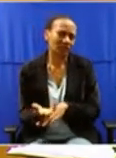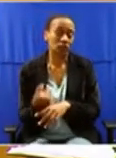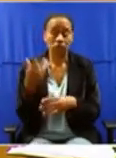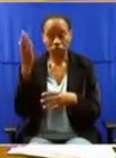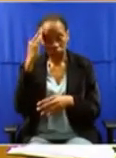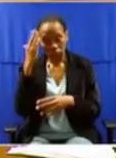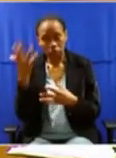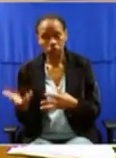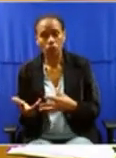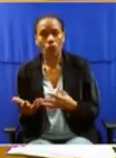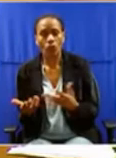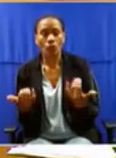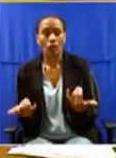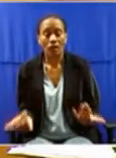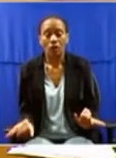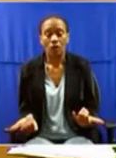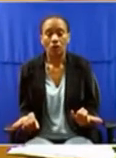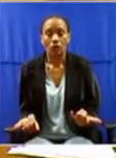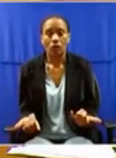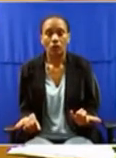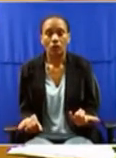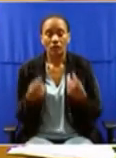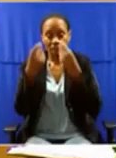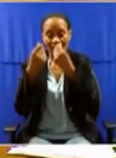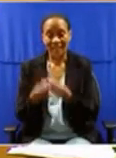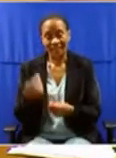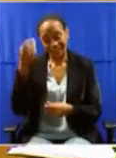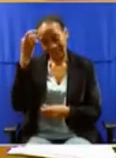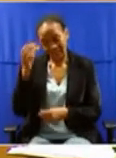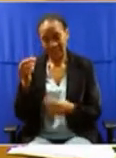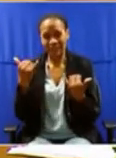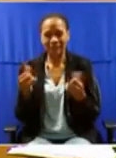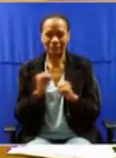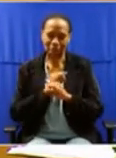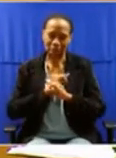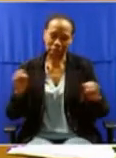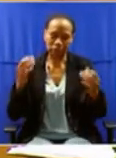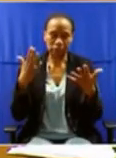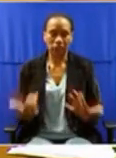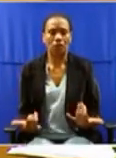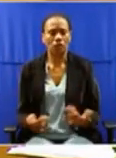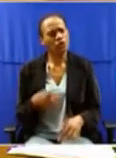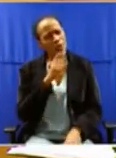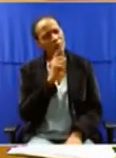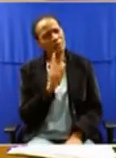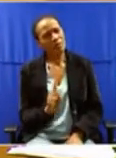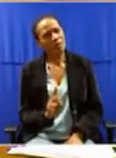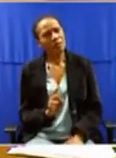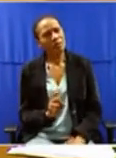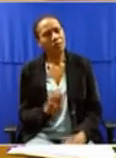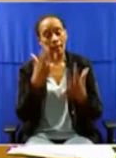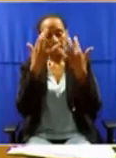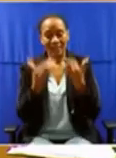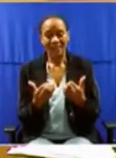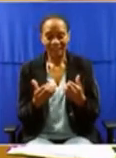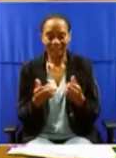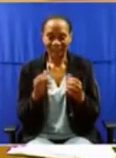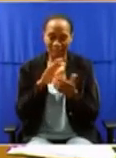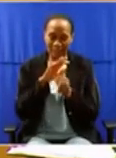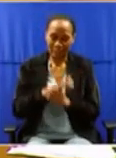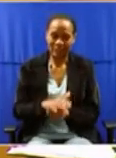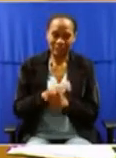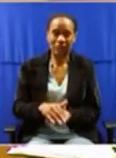of the state are in a far worse situation today, and therefore it would appear that the budget constraints would be more severe.